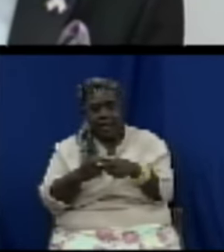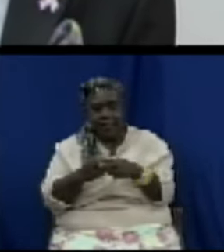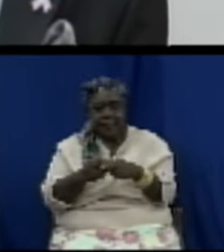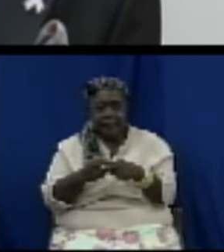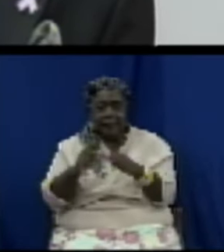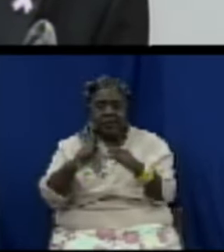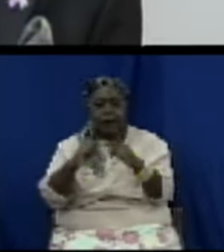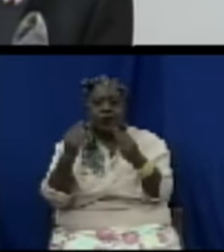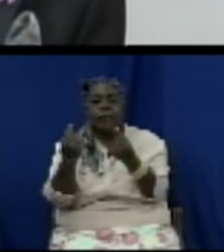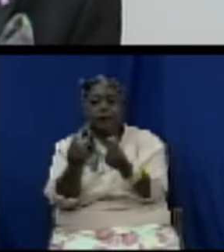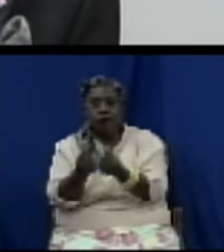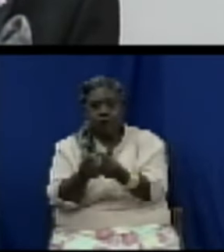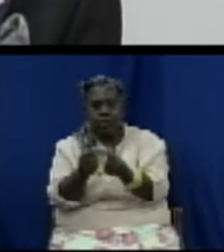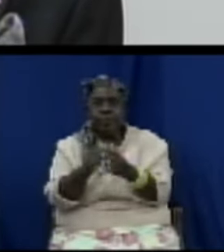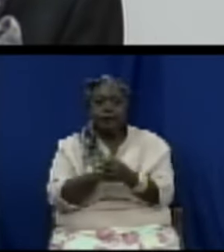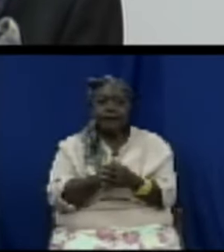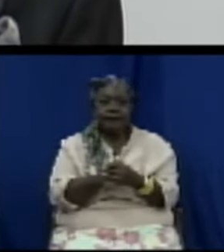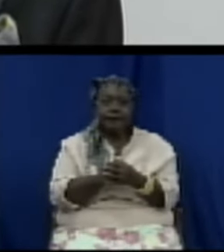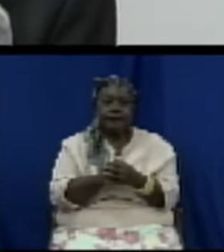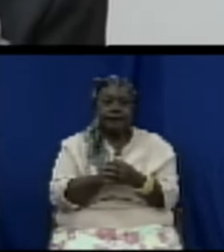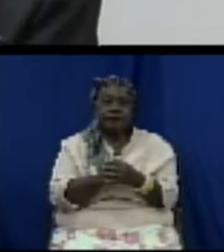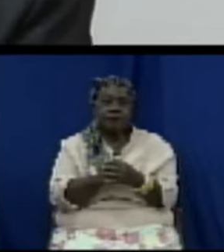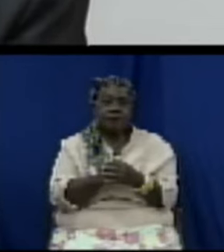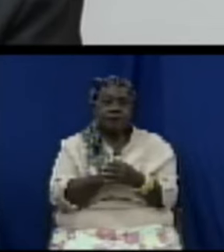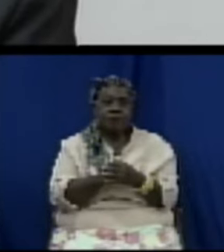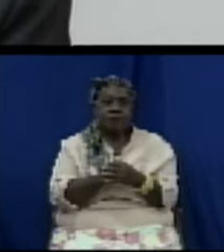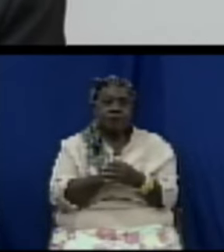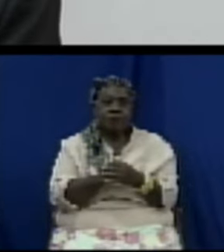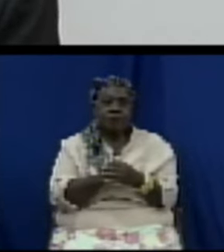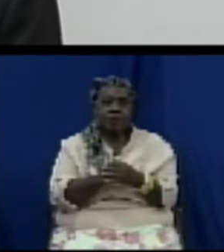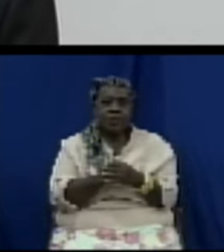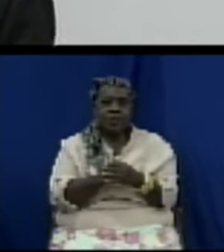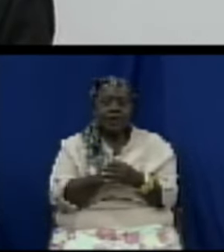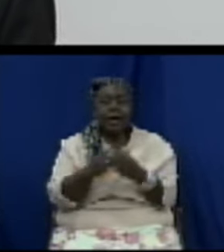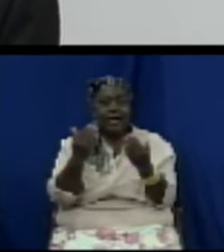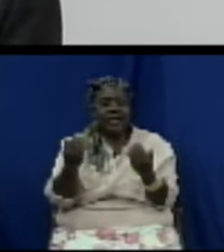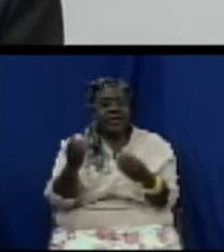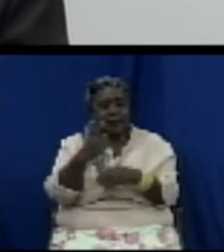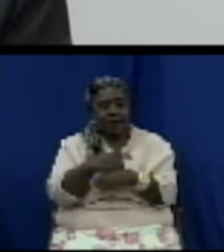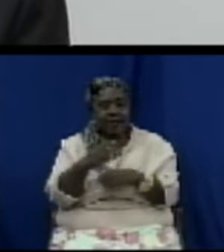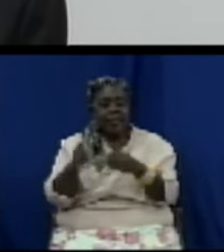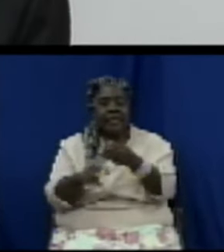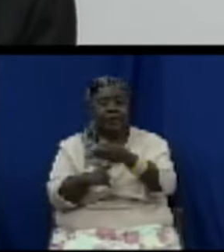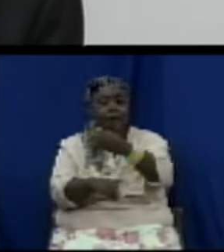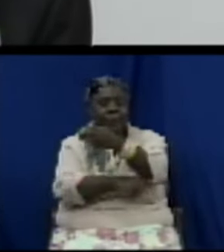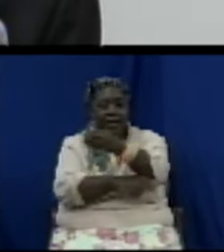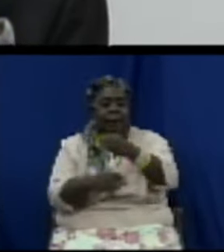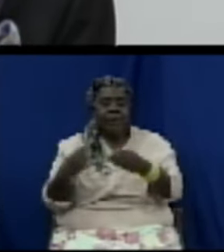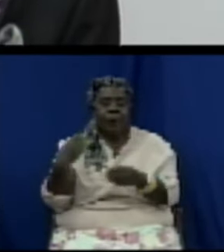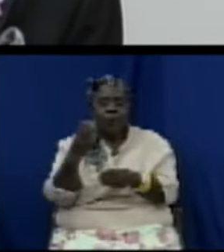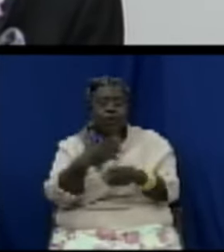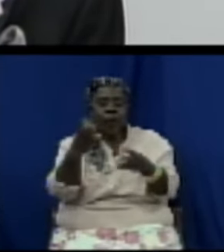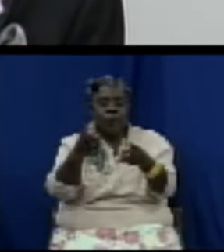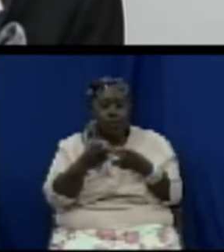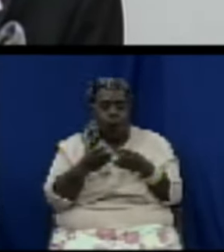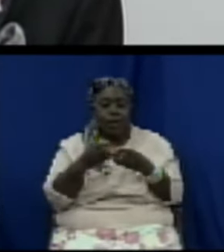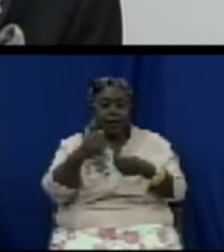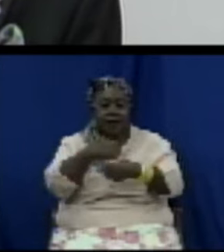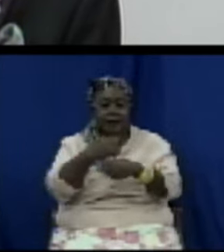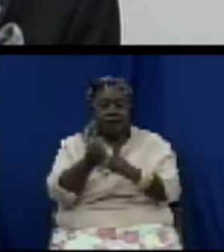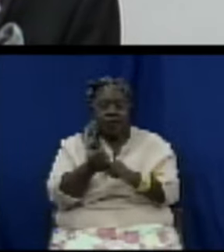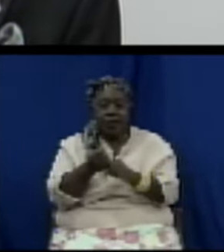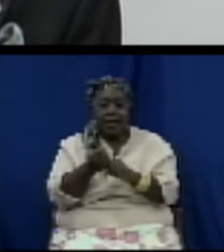of this act that we have before us in parliament today is to ensure that that is